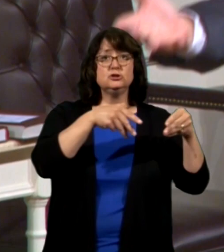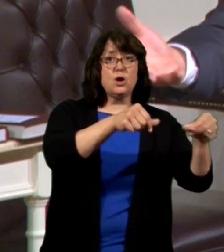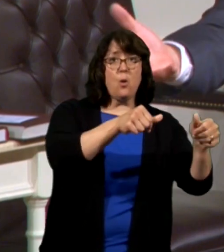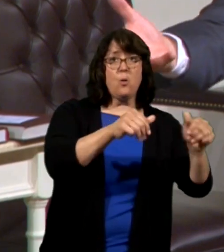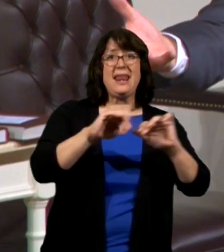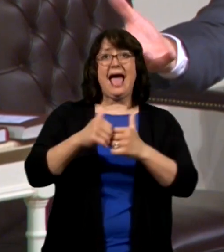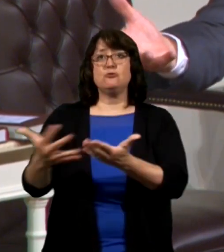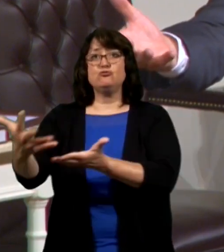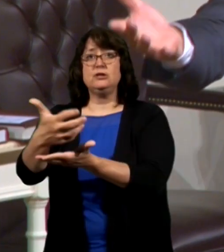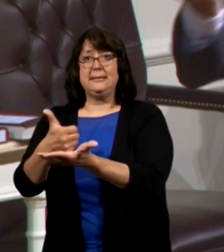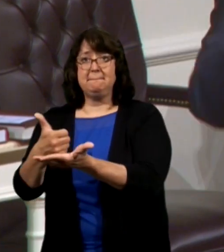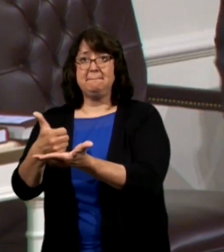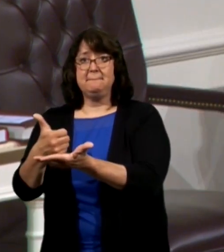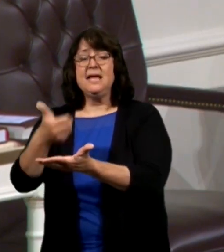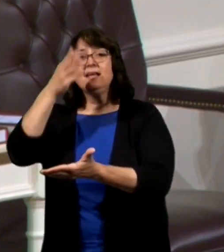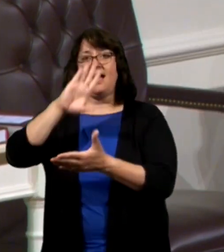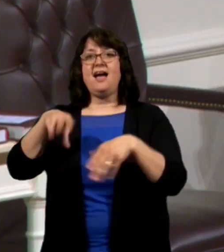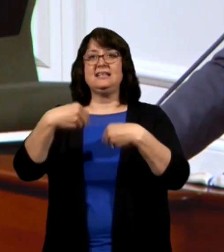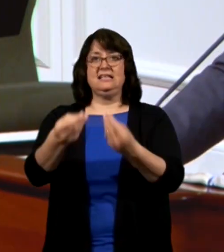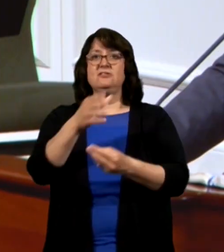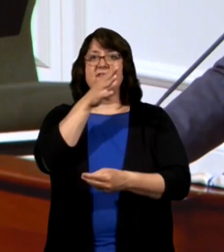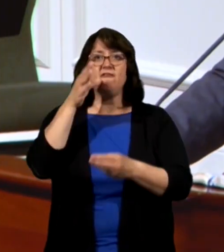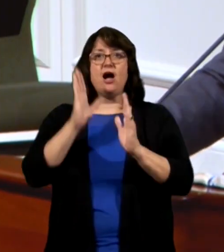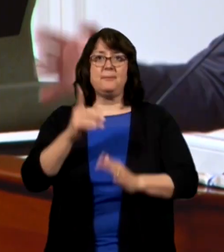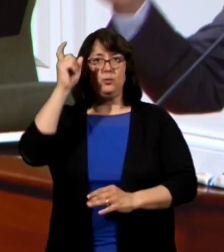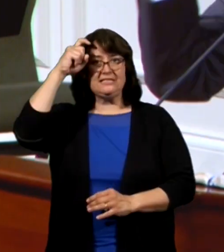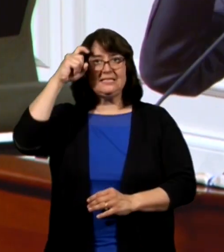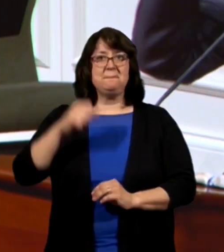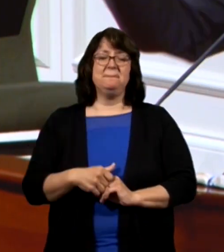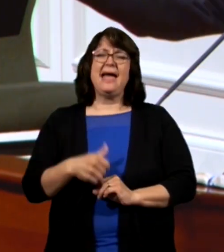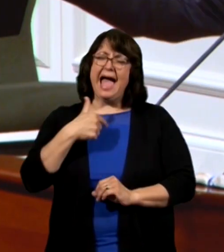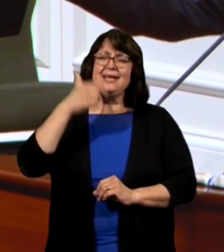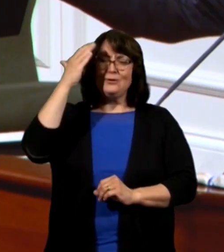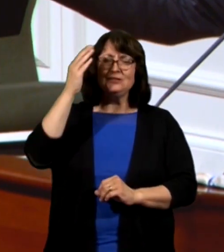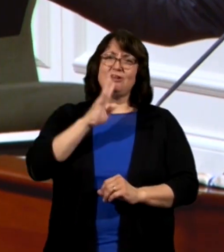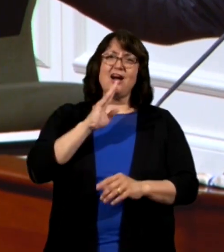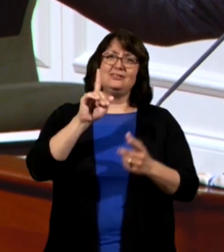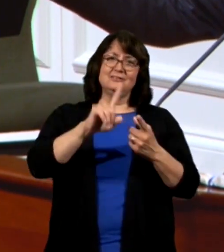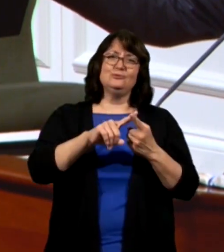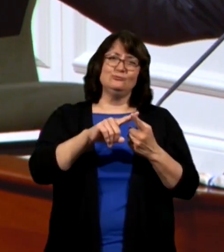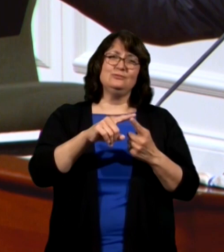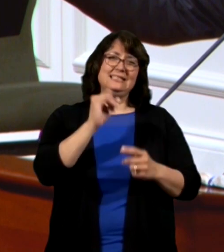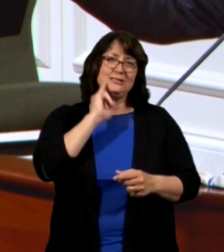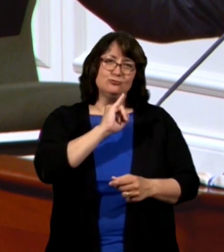how to reap God gives the farmer wisdom I know he's talking to Israel